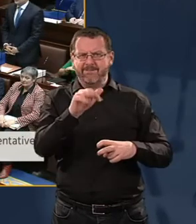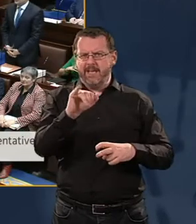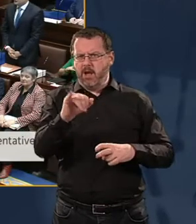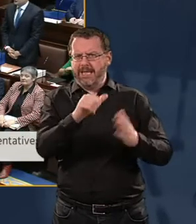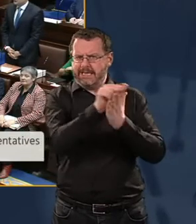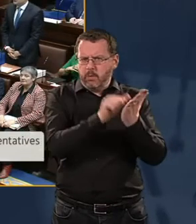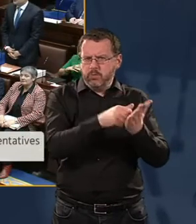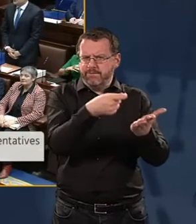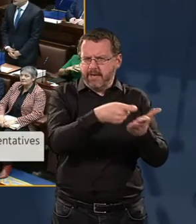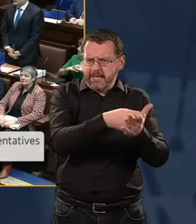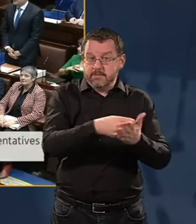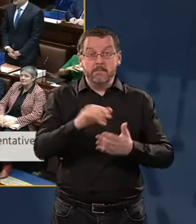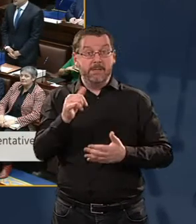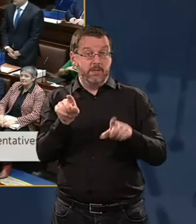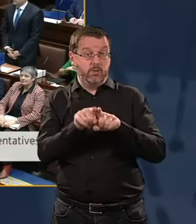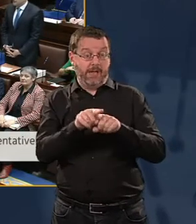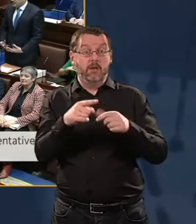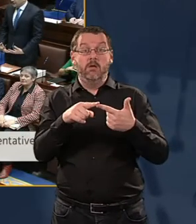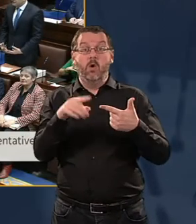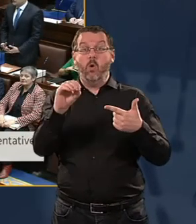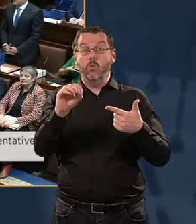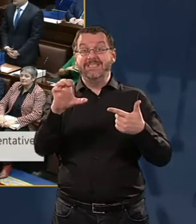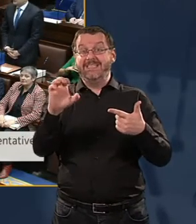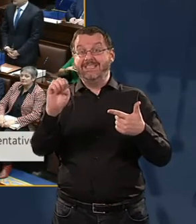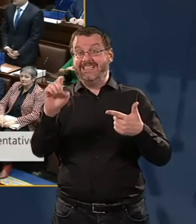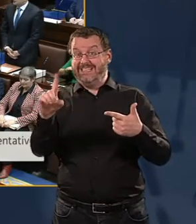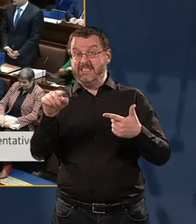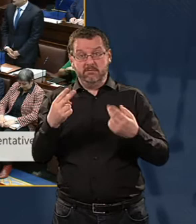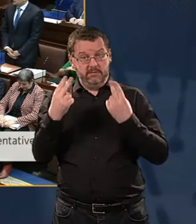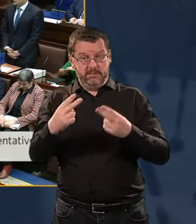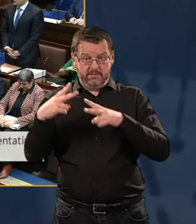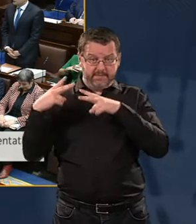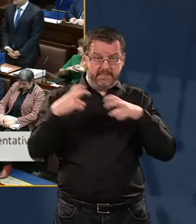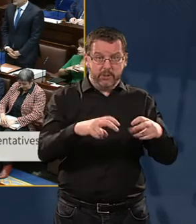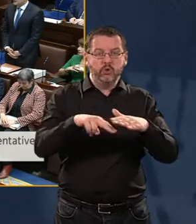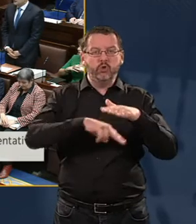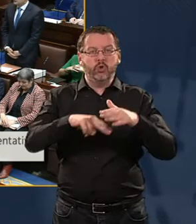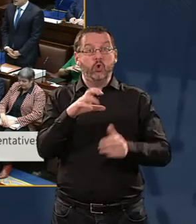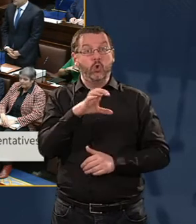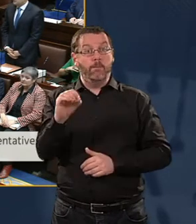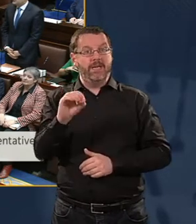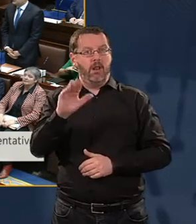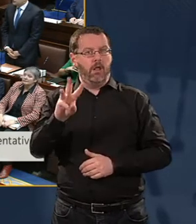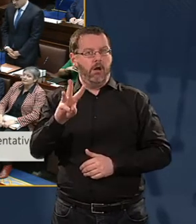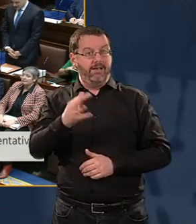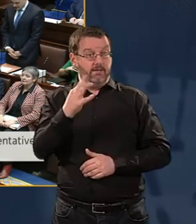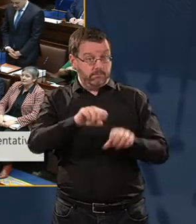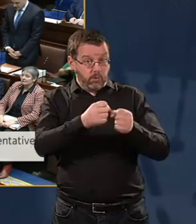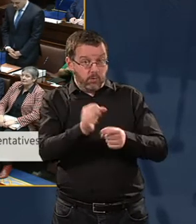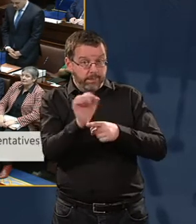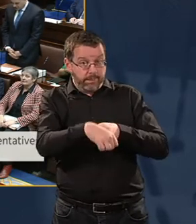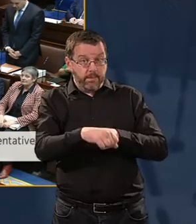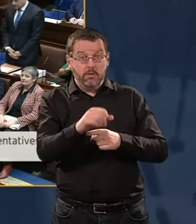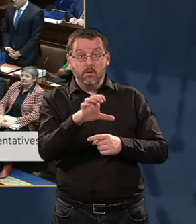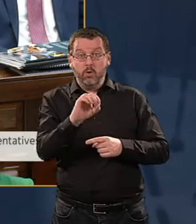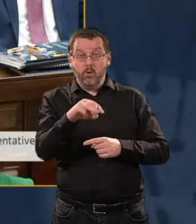may be necessary for the ODCE to carry out an investigation under company law, if there have been breaches of